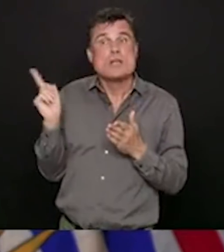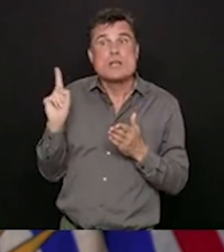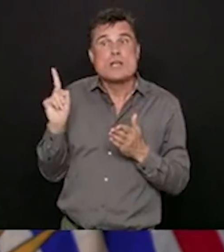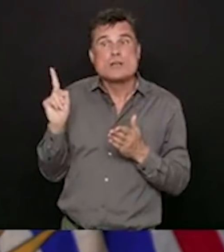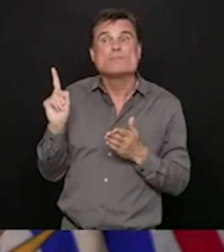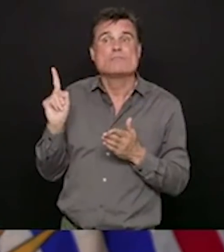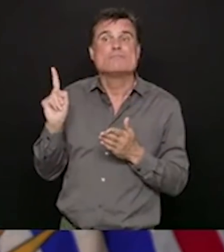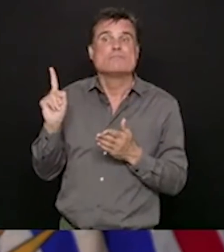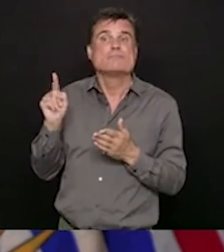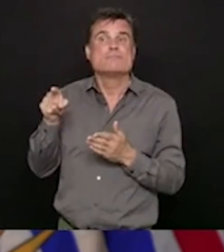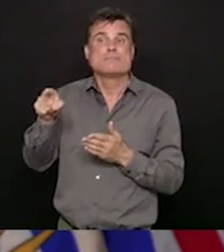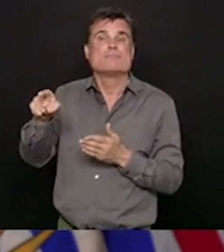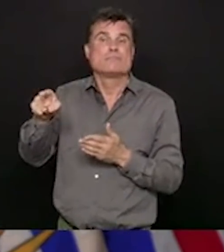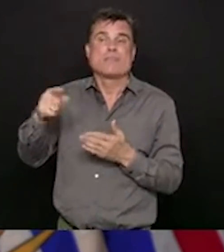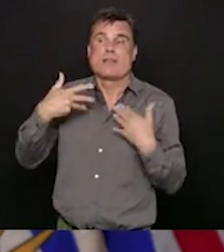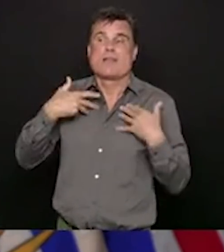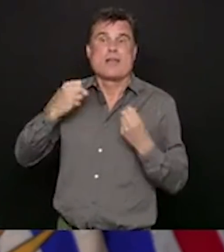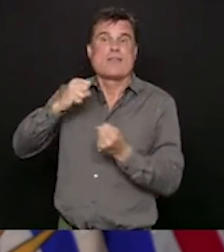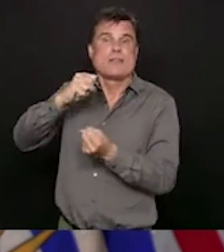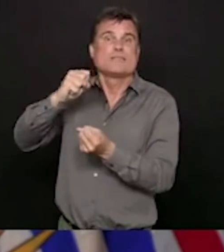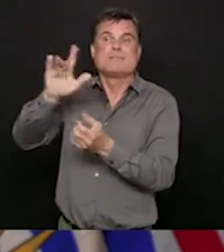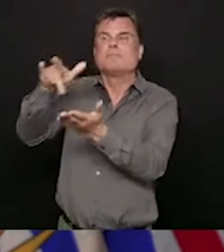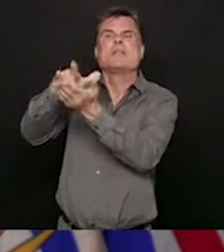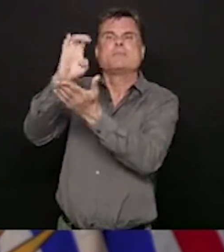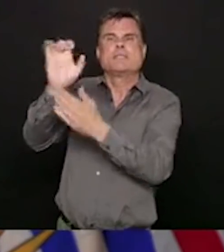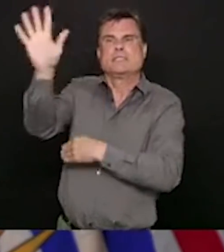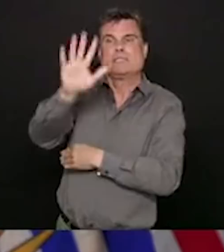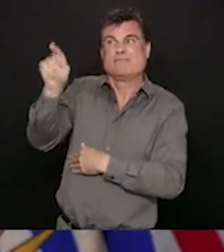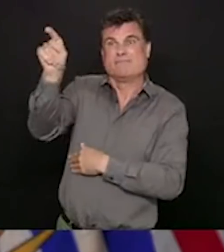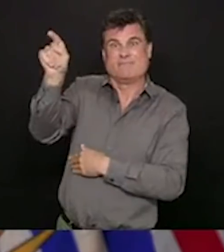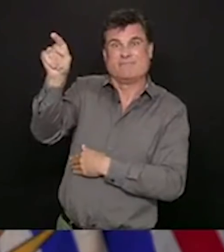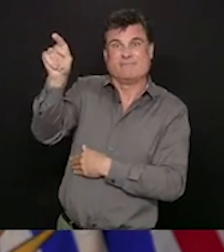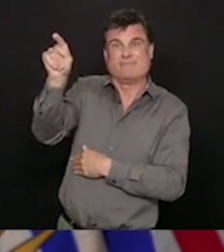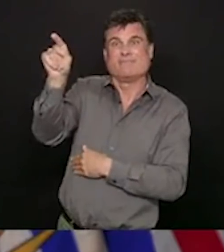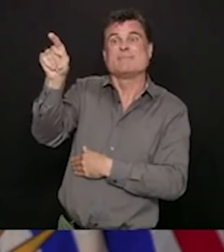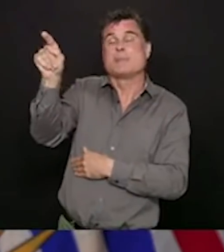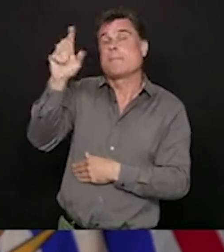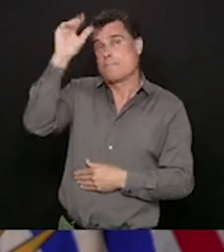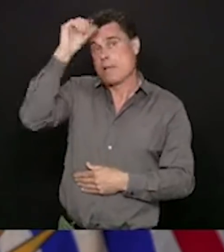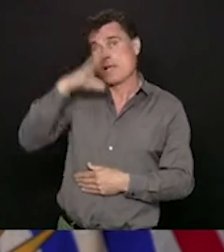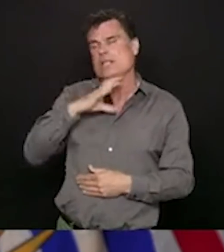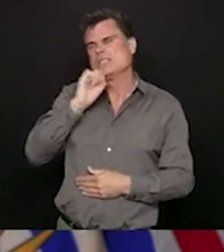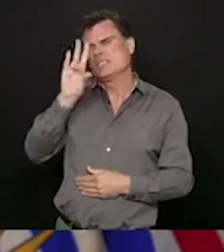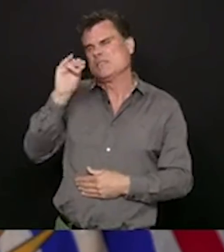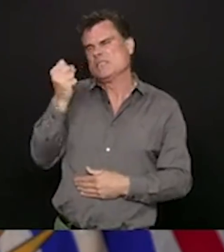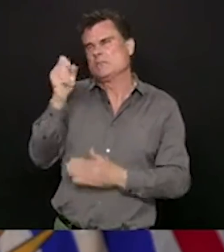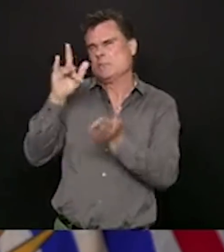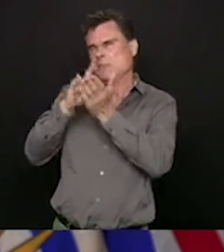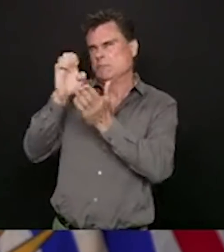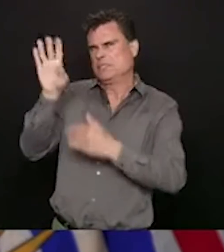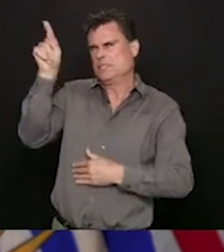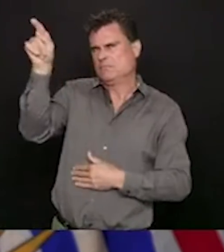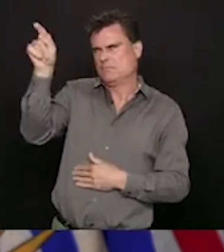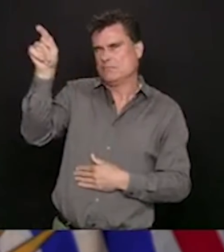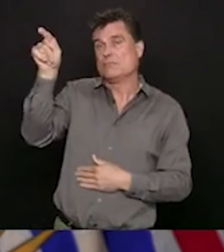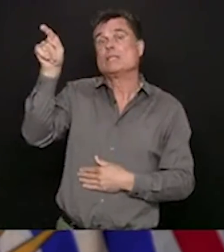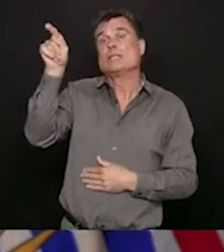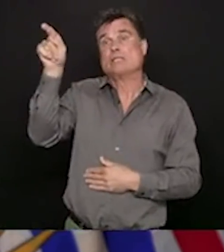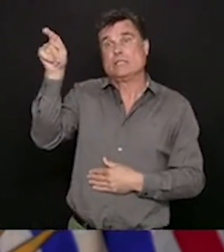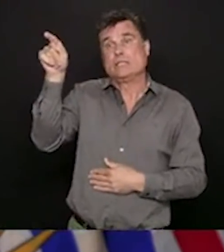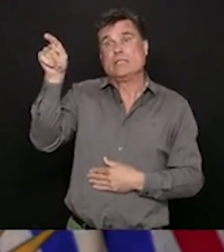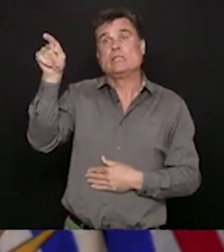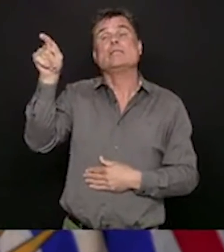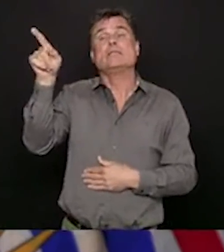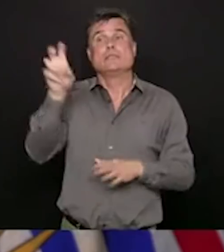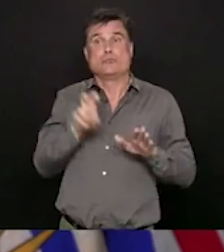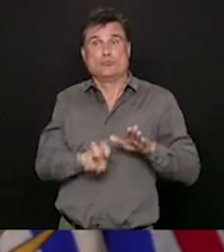hospital for some time and had acquired his COVID-19 whilst travelling outside of Canada a number of